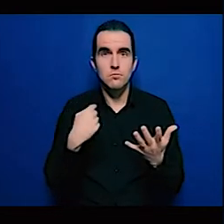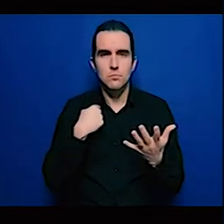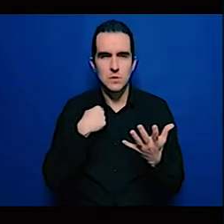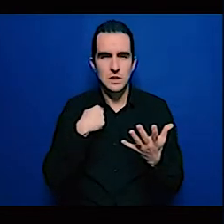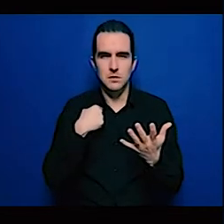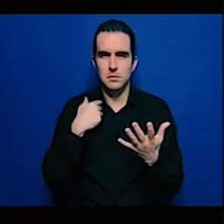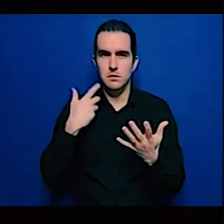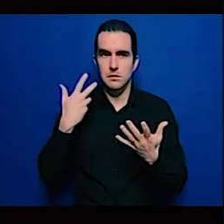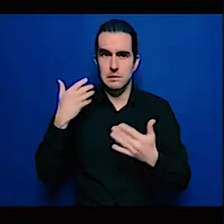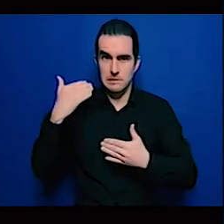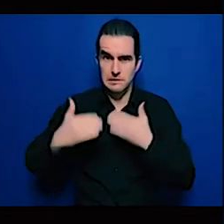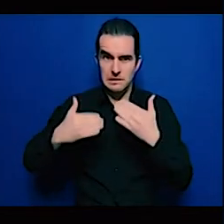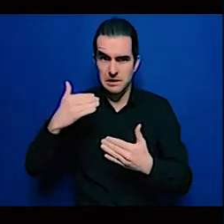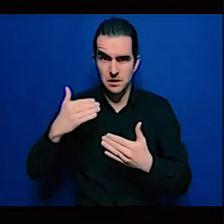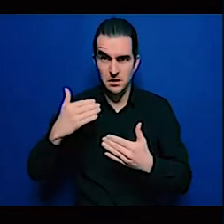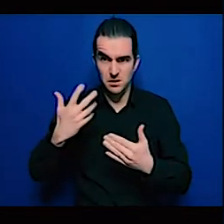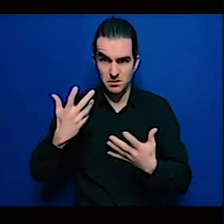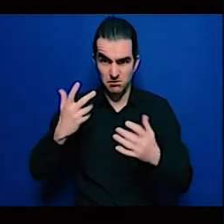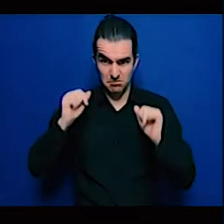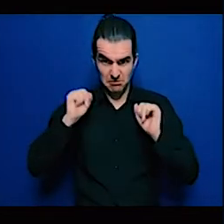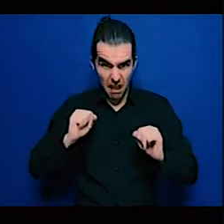so there's a great deal to be done